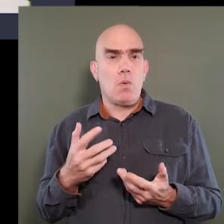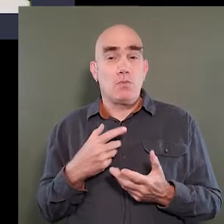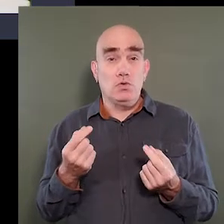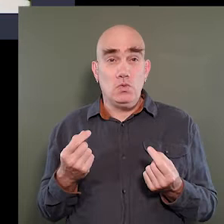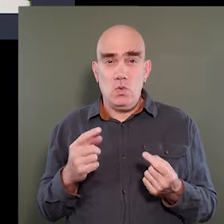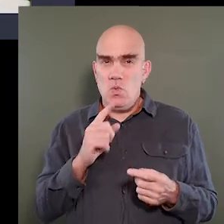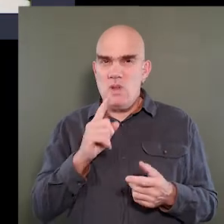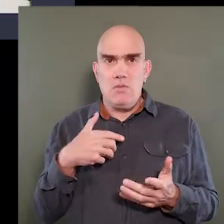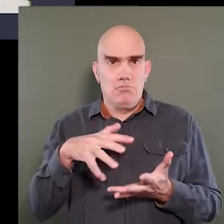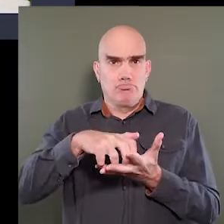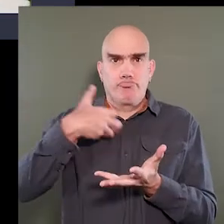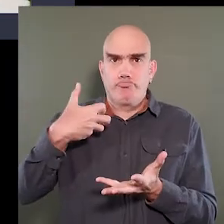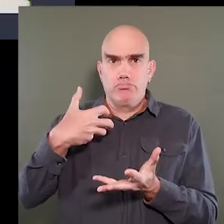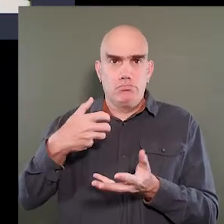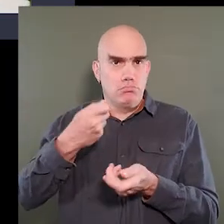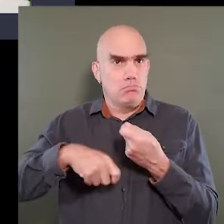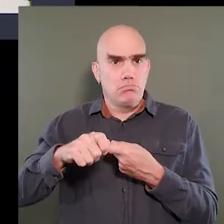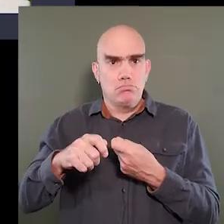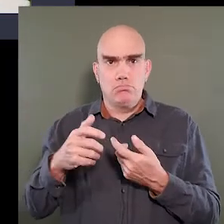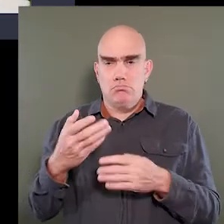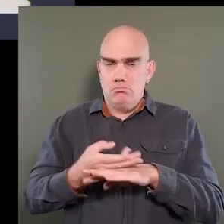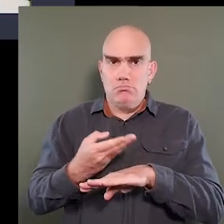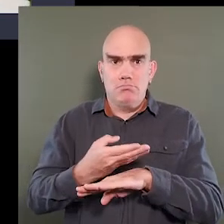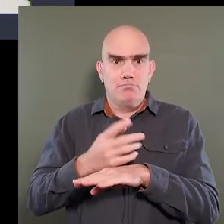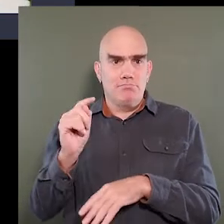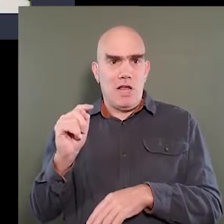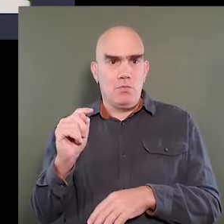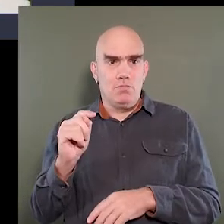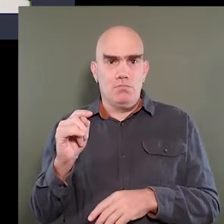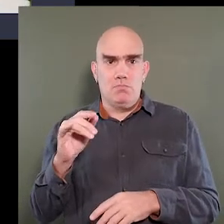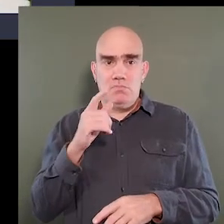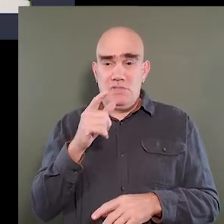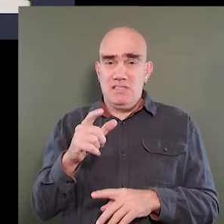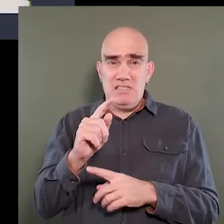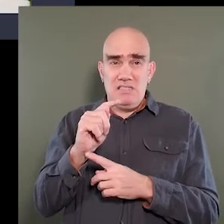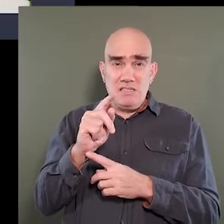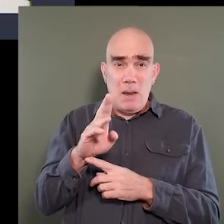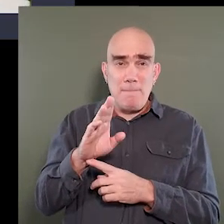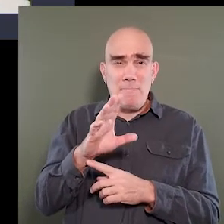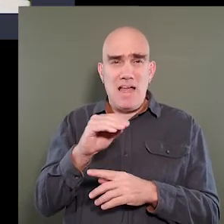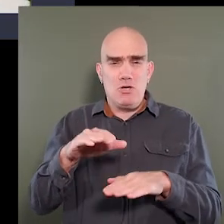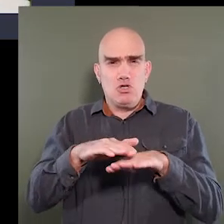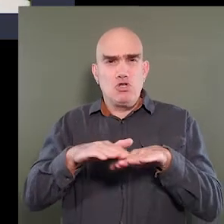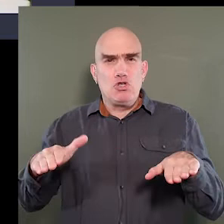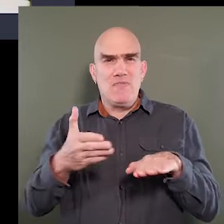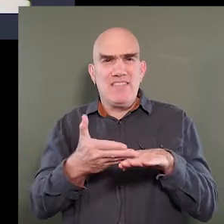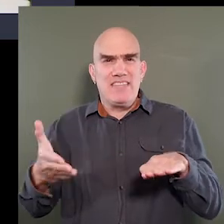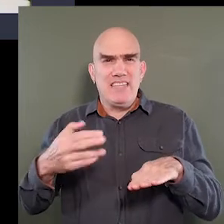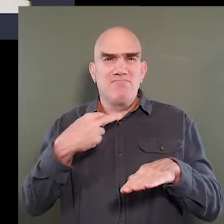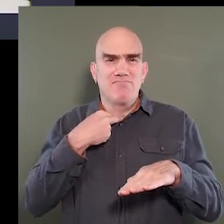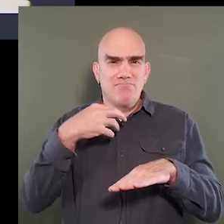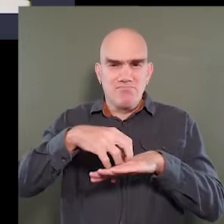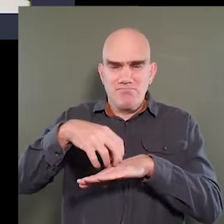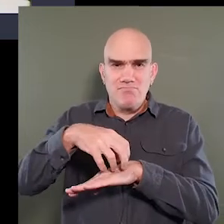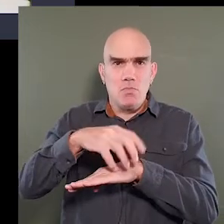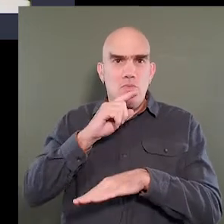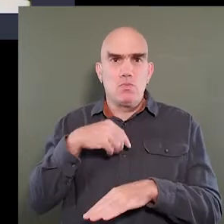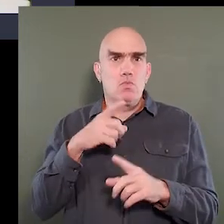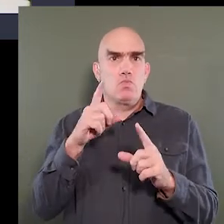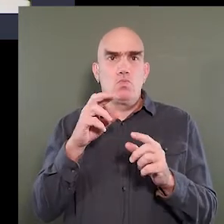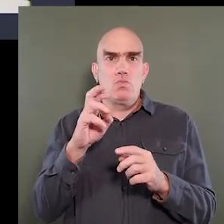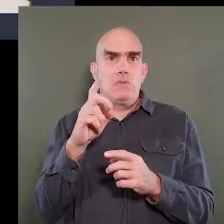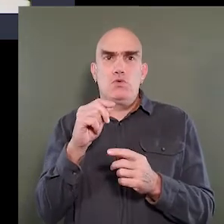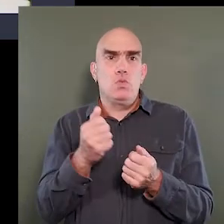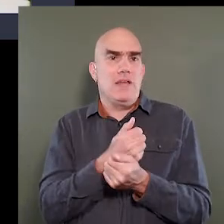do a gut rehab of a bathroom where we take out a tub and all surface mounted fixtures and we really